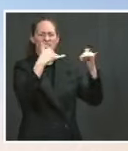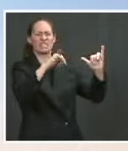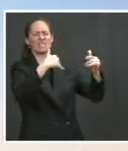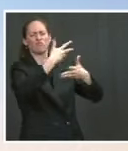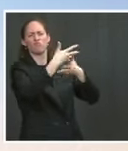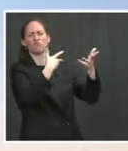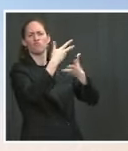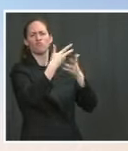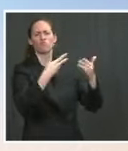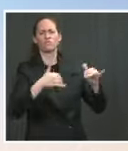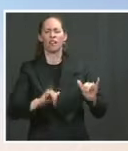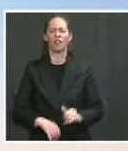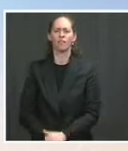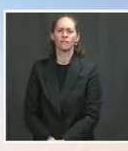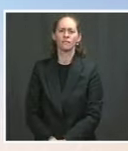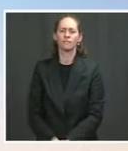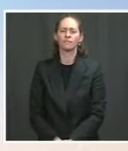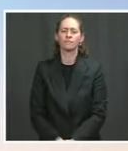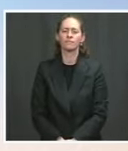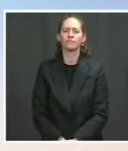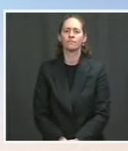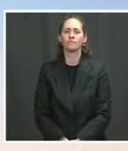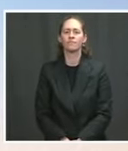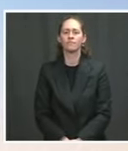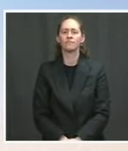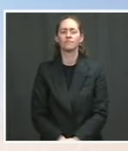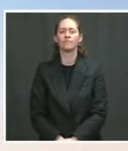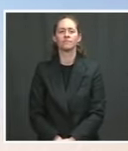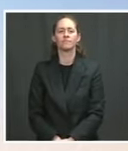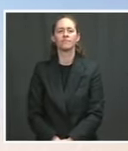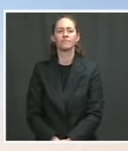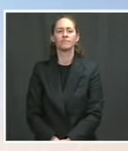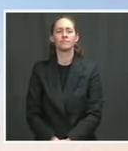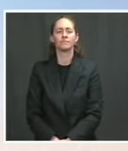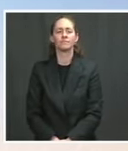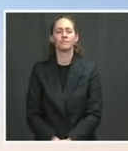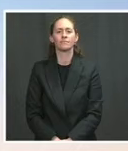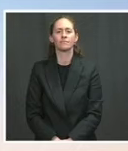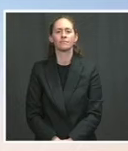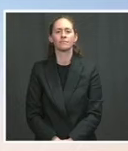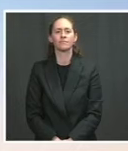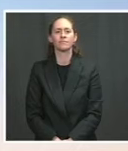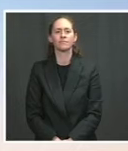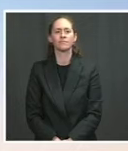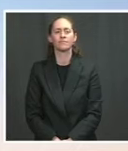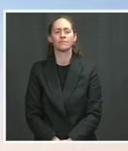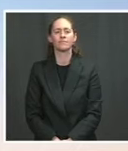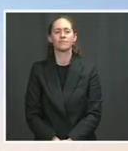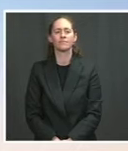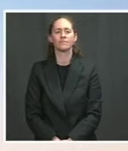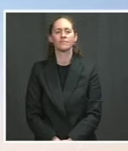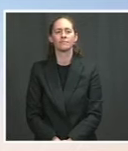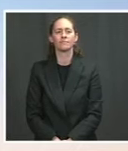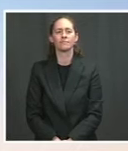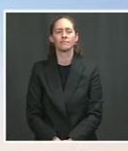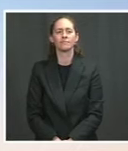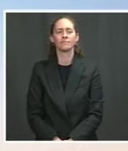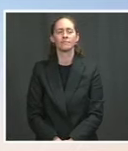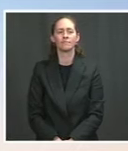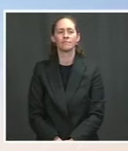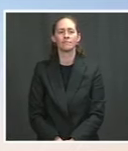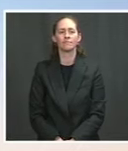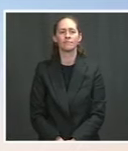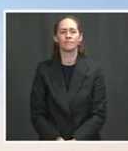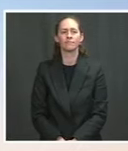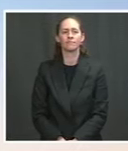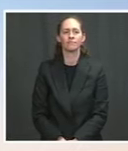Voting laws that were passed in Texas and in Florida. Does the President have anything to say about